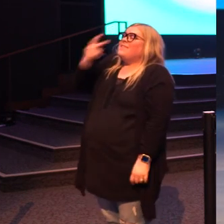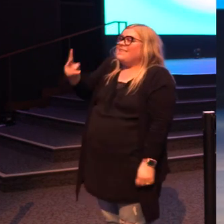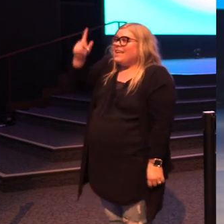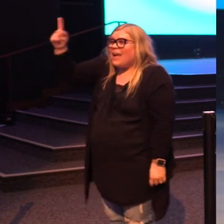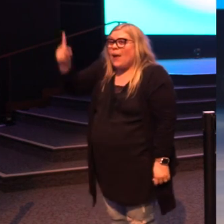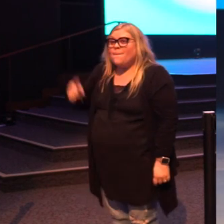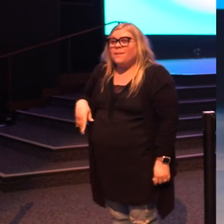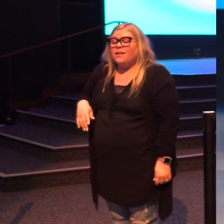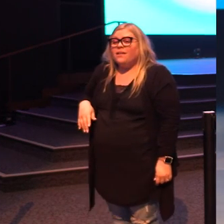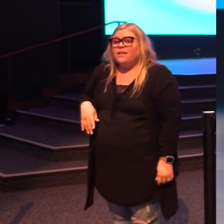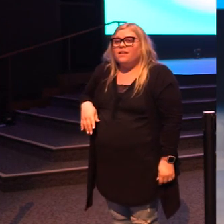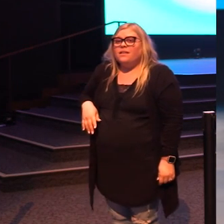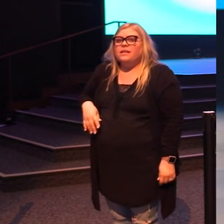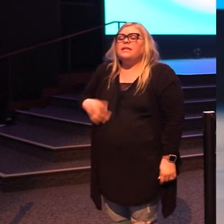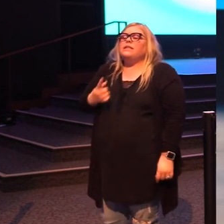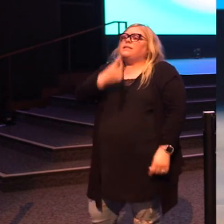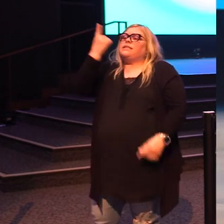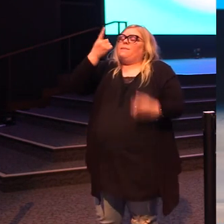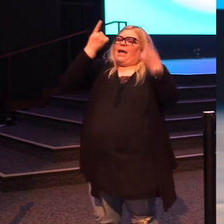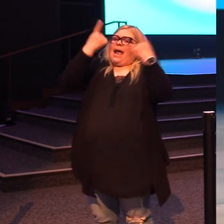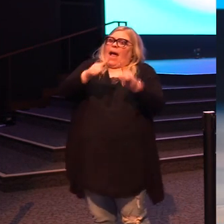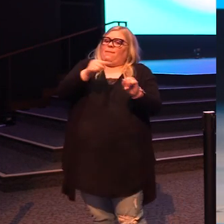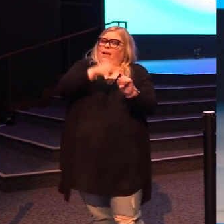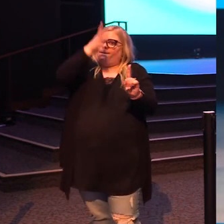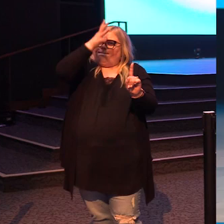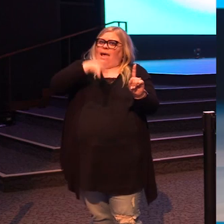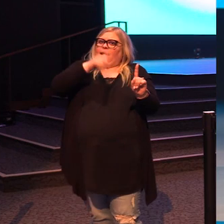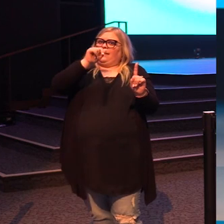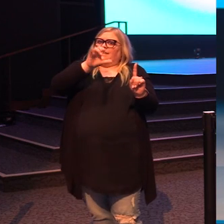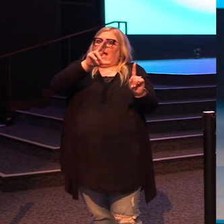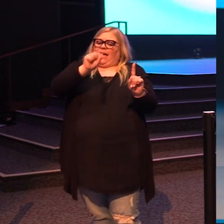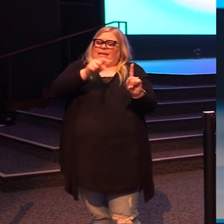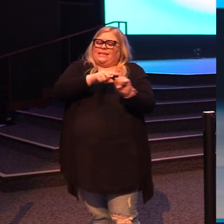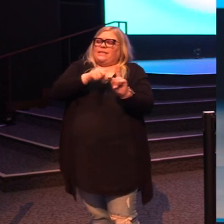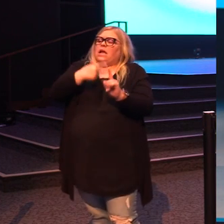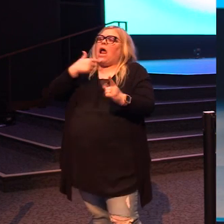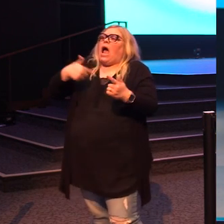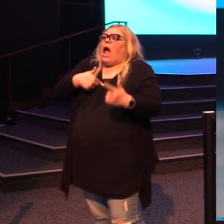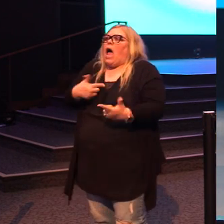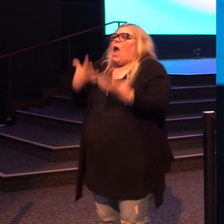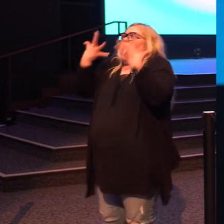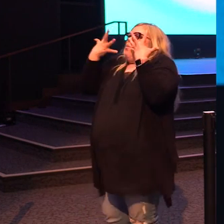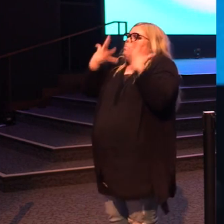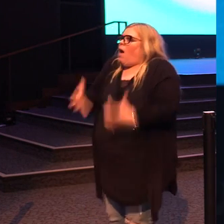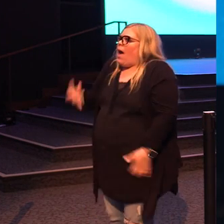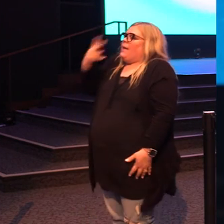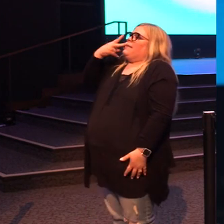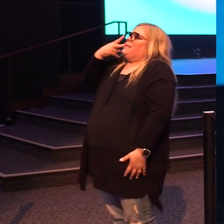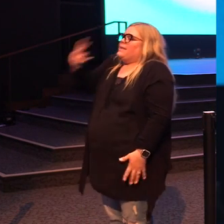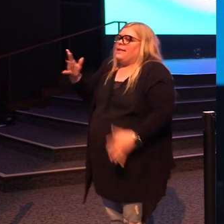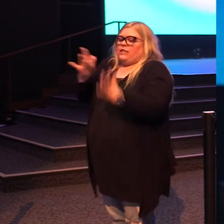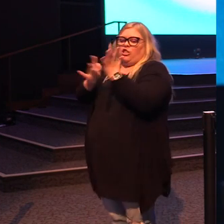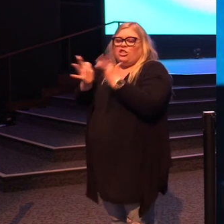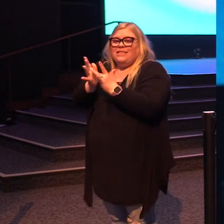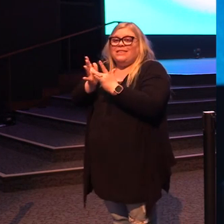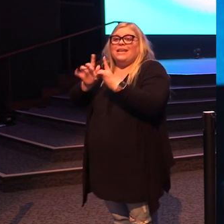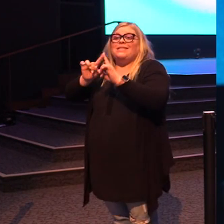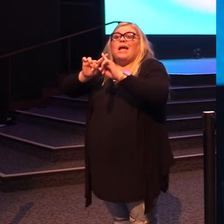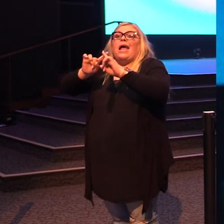And something happened in this man and he's like, I want to seek, I want to see Jesus, but then comes the but.